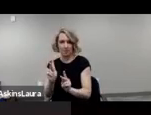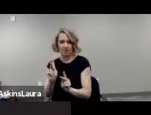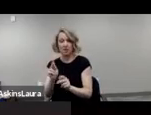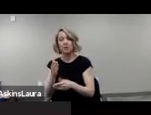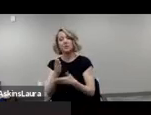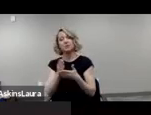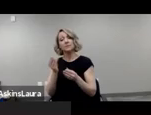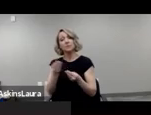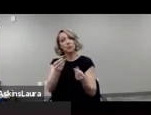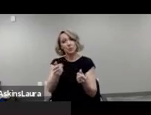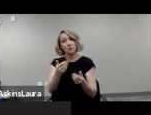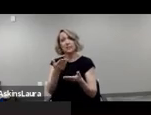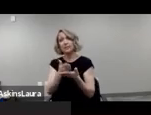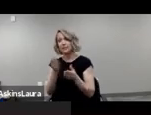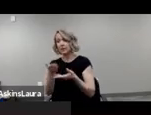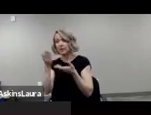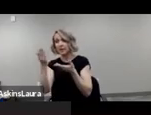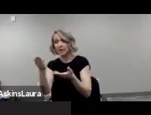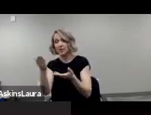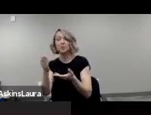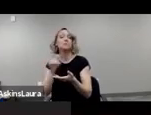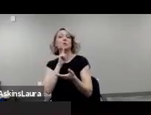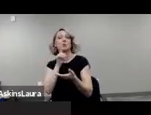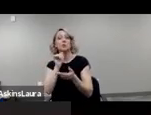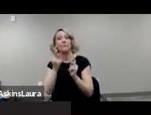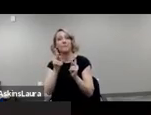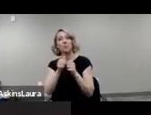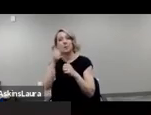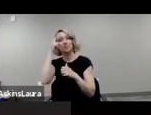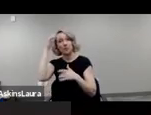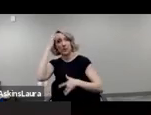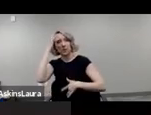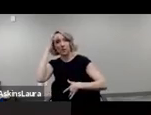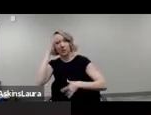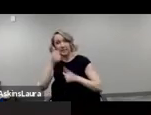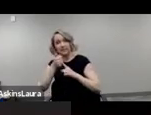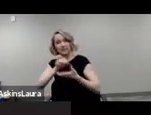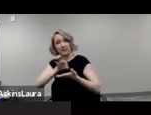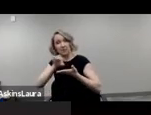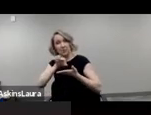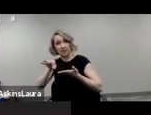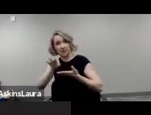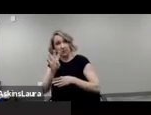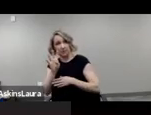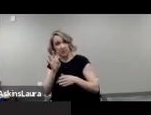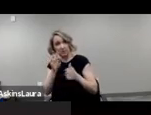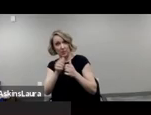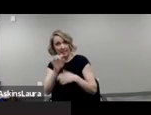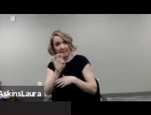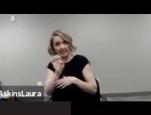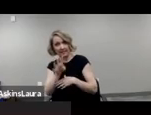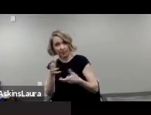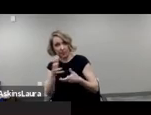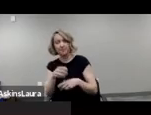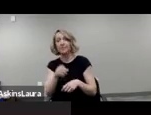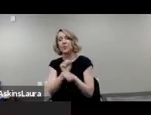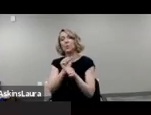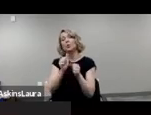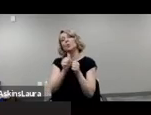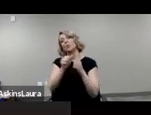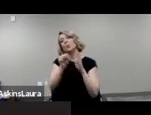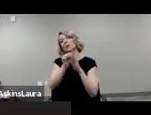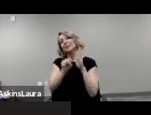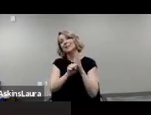recommendations to ensure that individuals with mental illness are counted are to work with state prisons, county